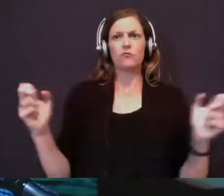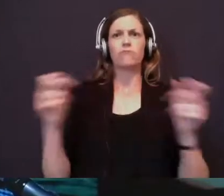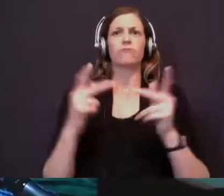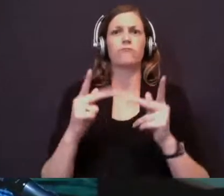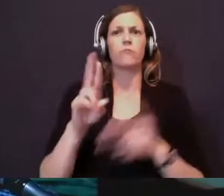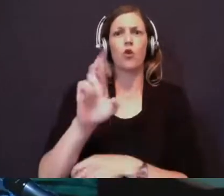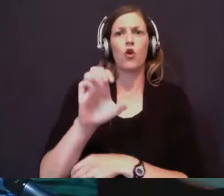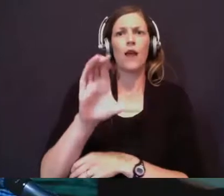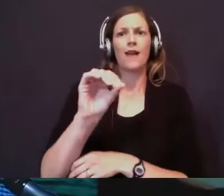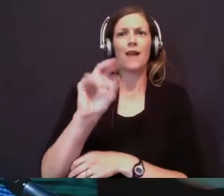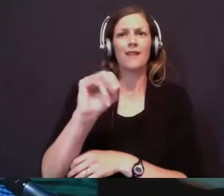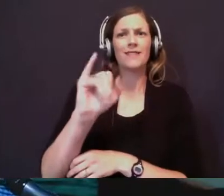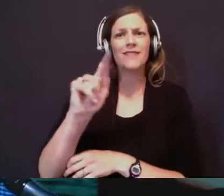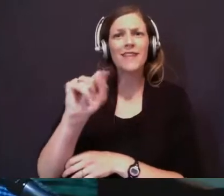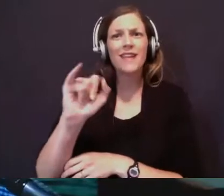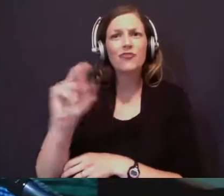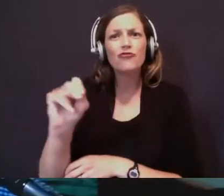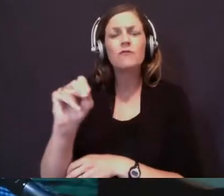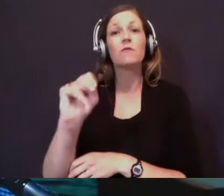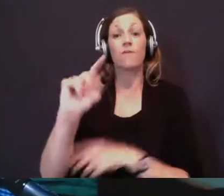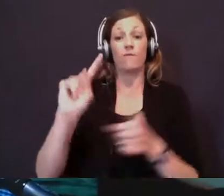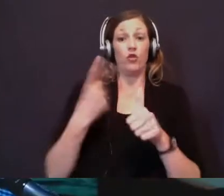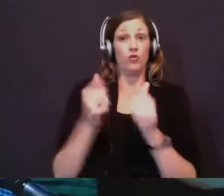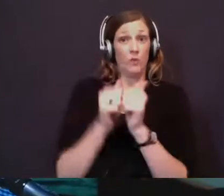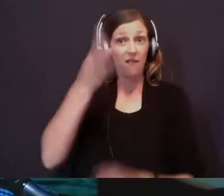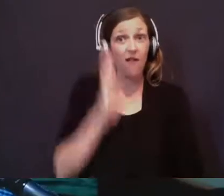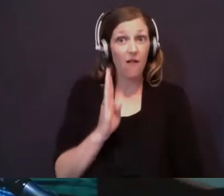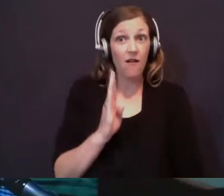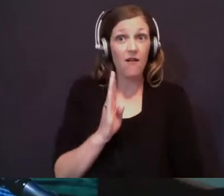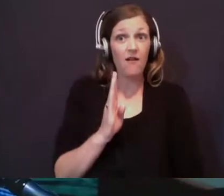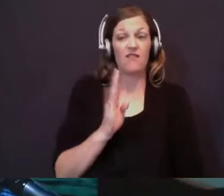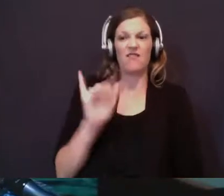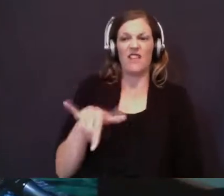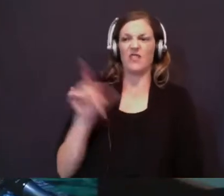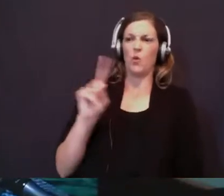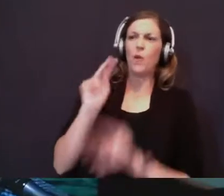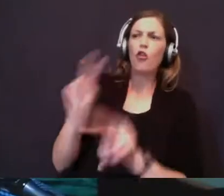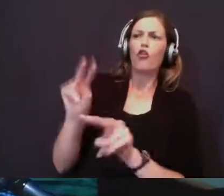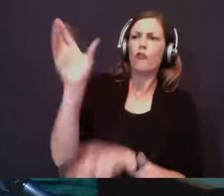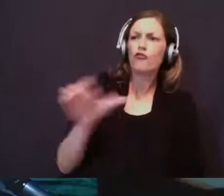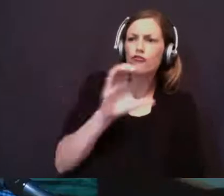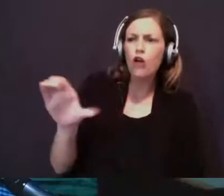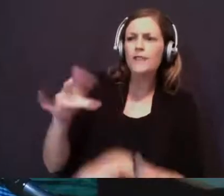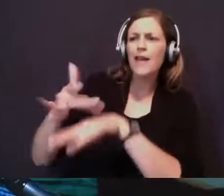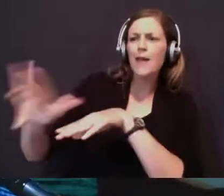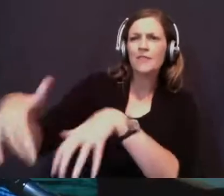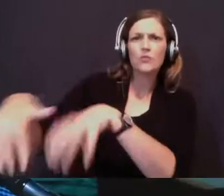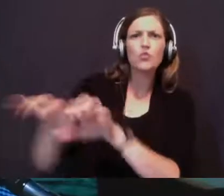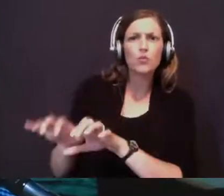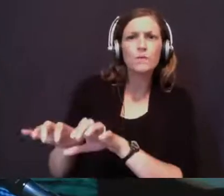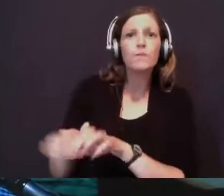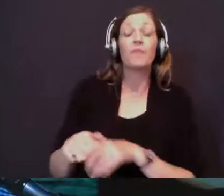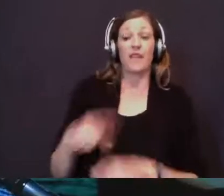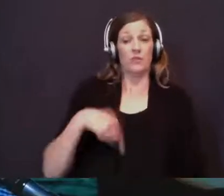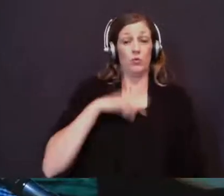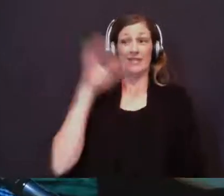of Jesus Christ. First, there's reconciliation with God, and that's where we look at the cross and the empty tomb. And as we seek this reconciliation with